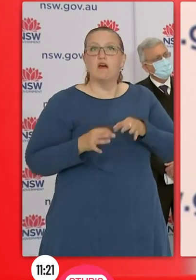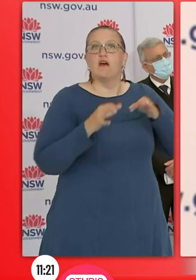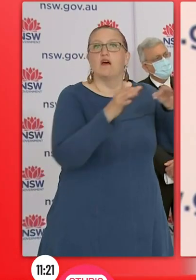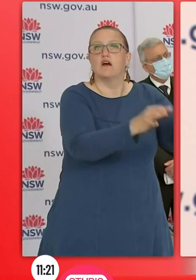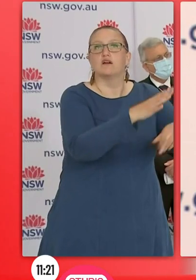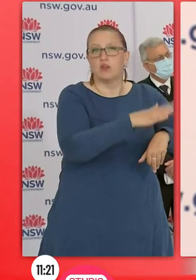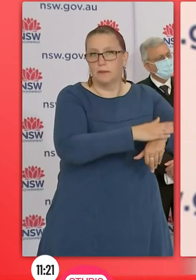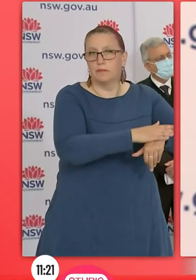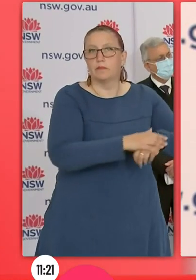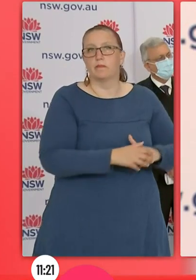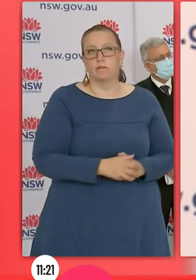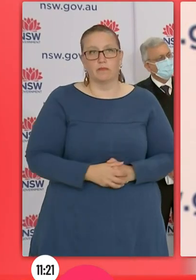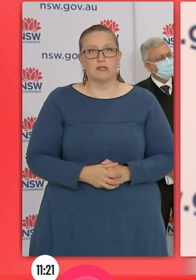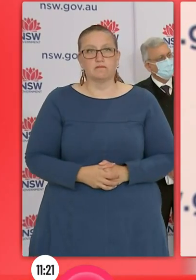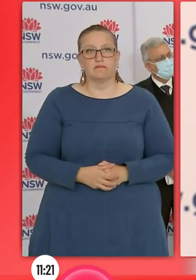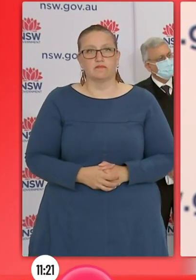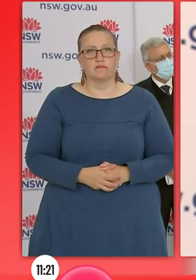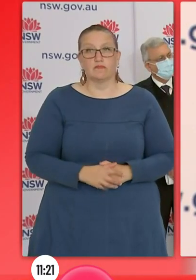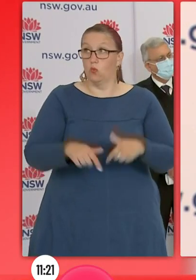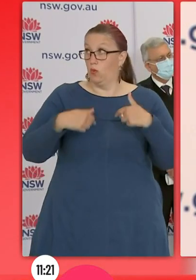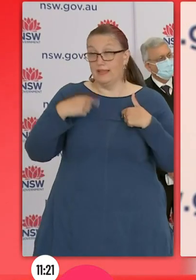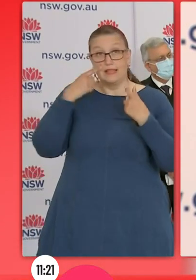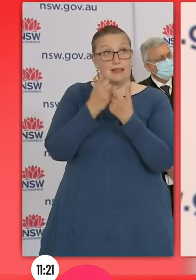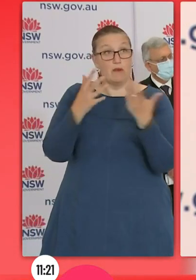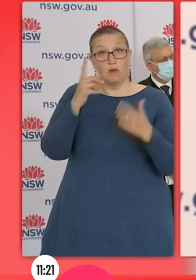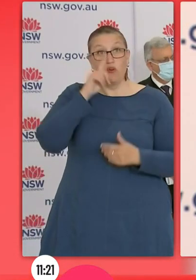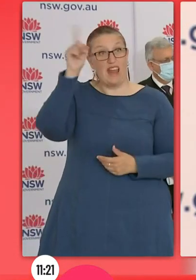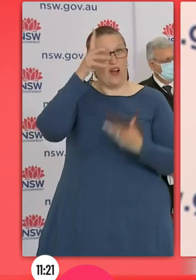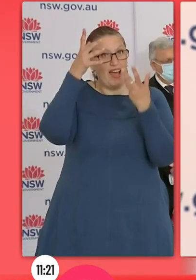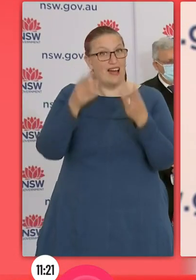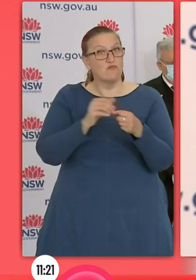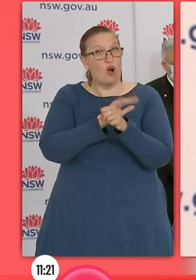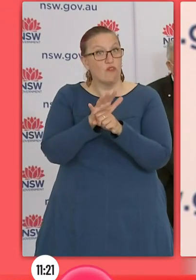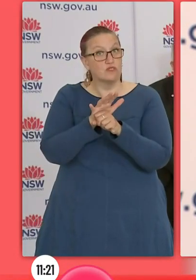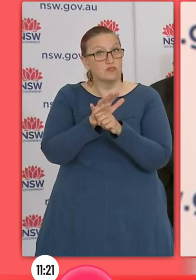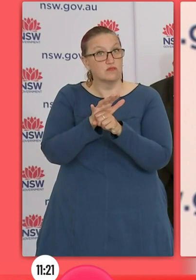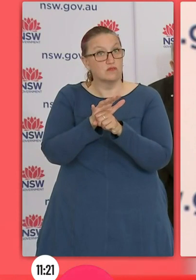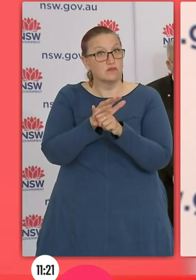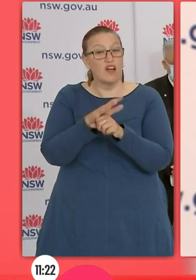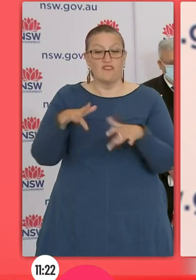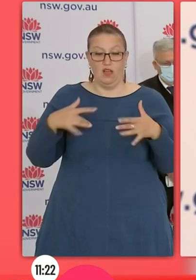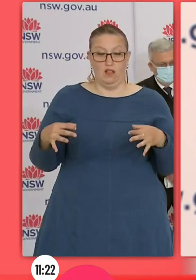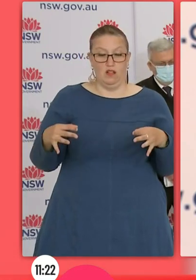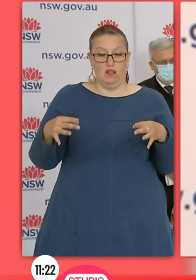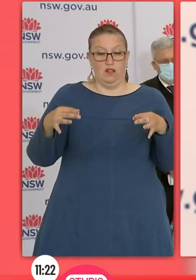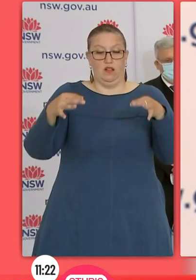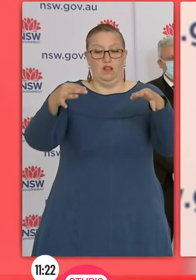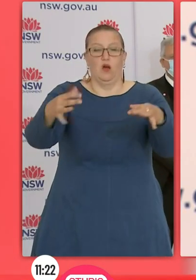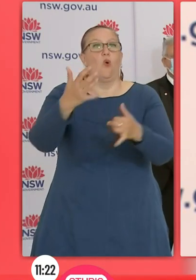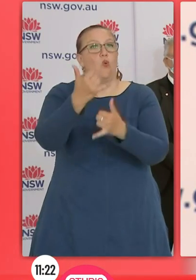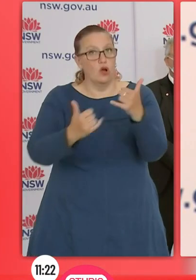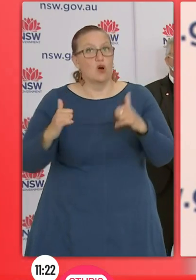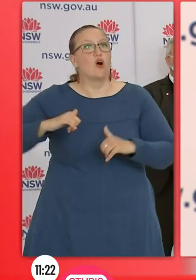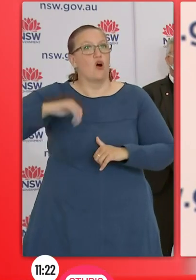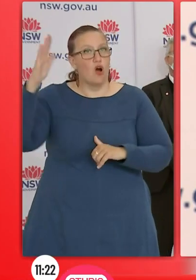numbers are, and given the rate of vaccination, that the highest rate of hospitalisation will occur at